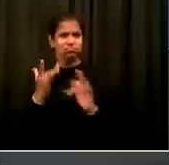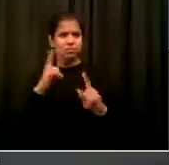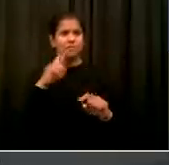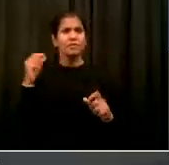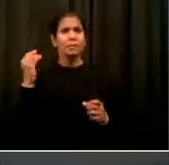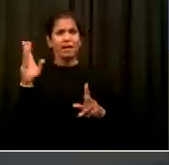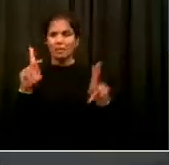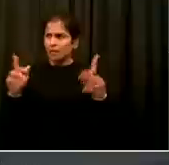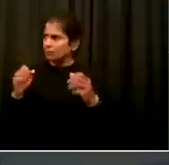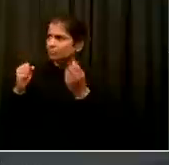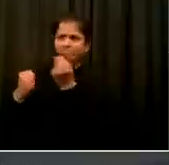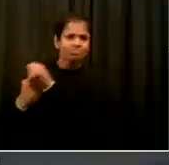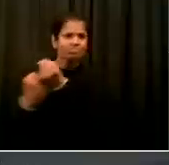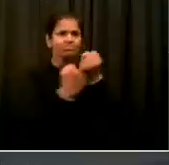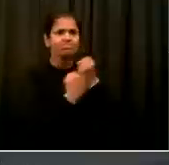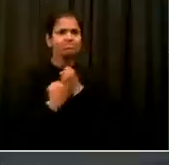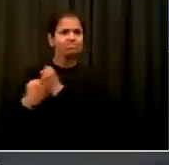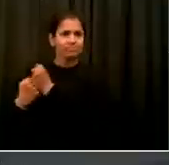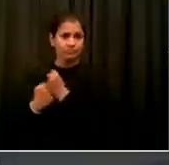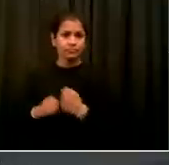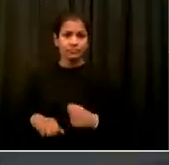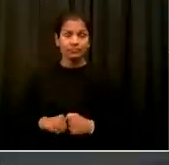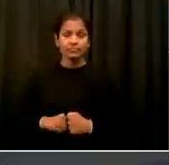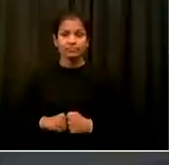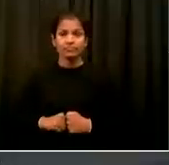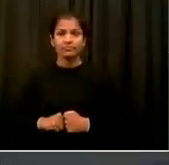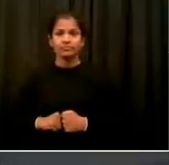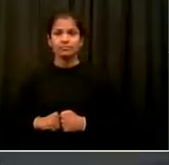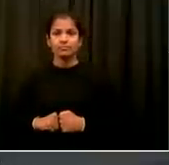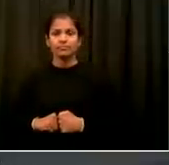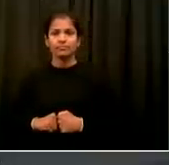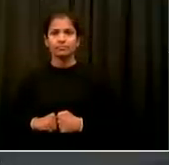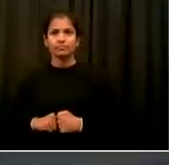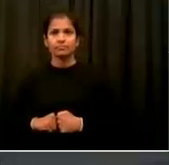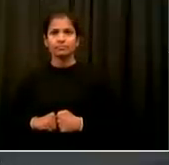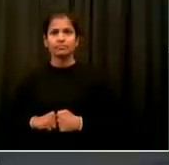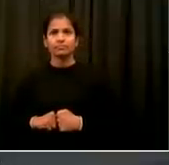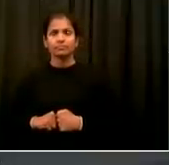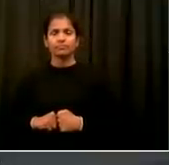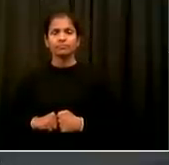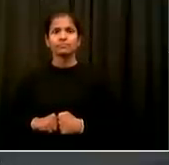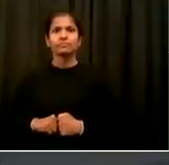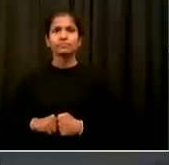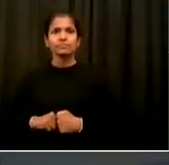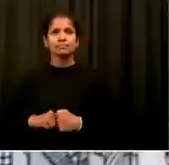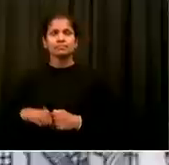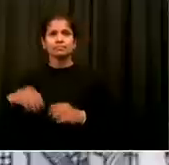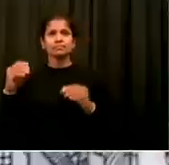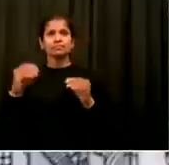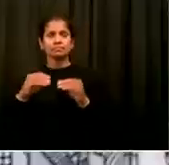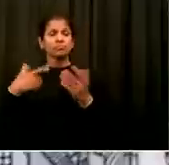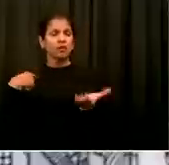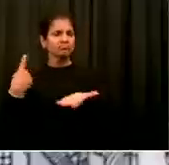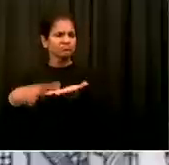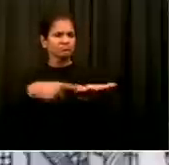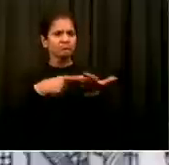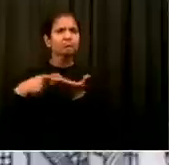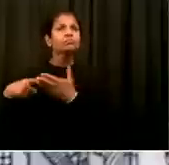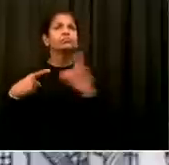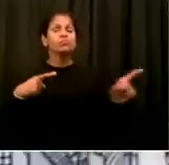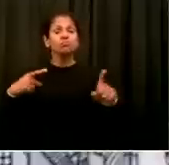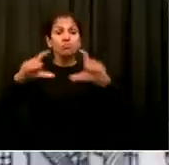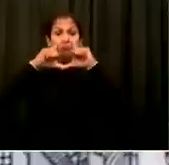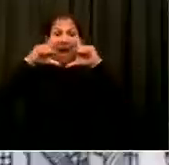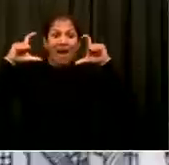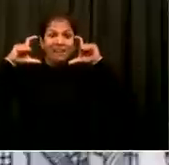equation. We've talked about masks a lot. Masks have been an amazingly positive part of this equation. We have learned over the months that there's literally